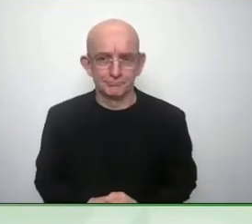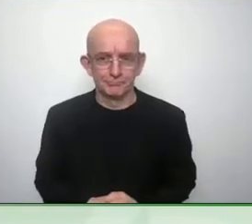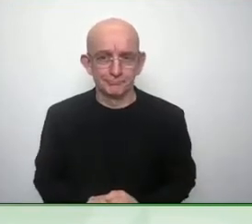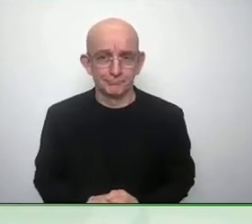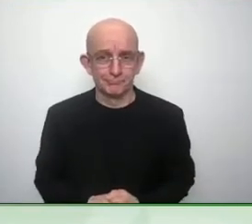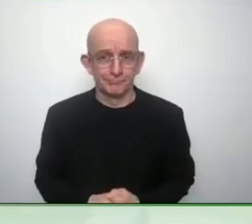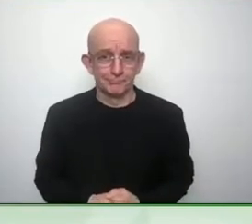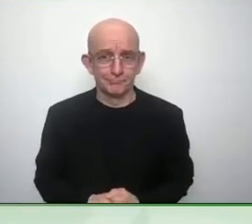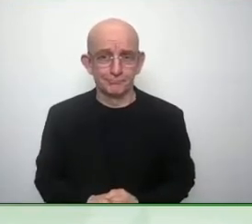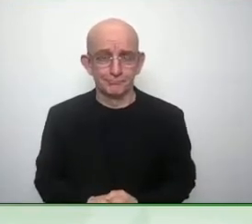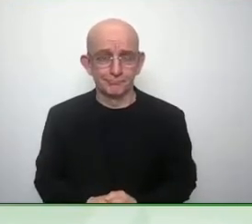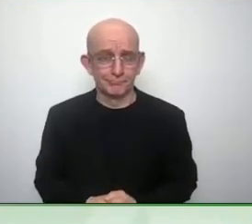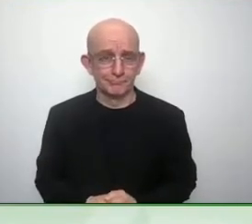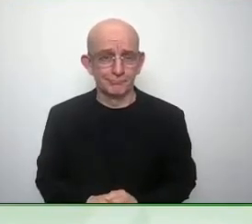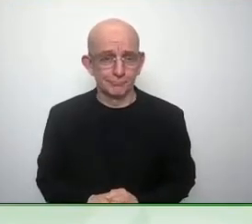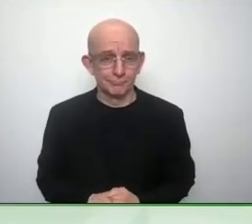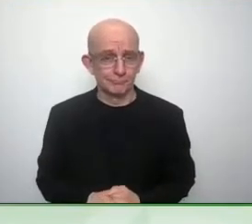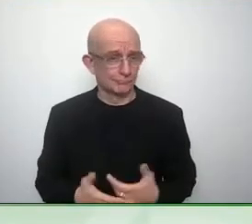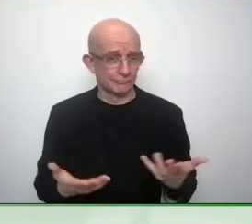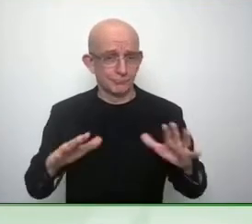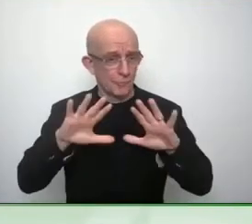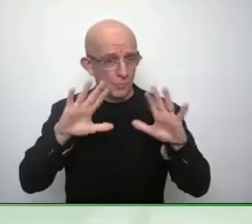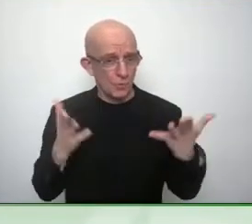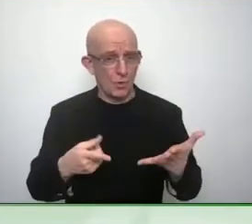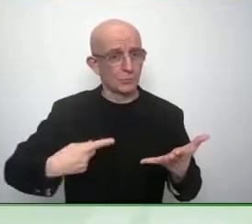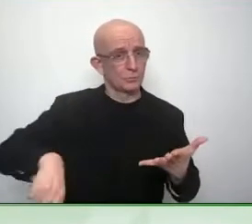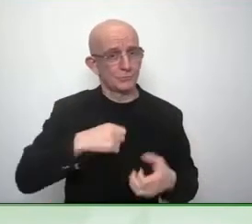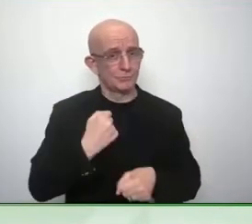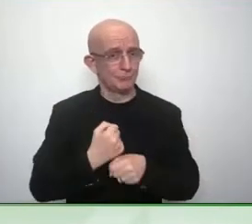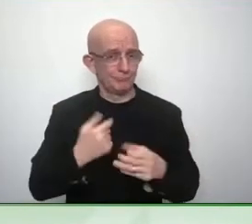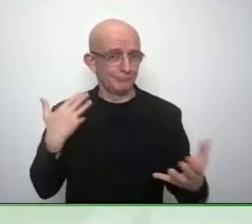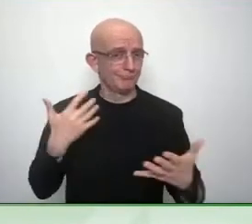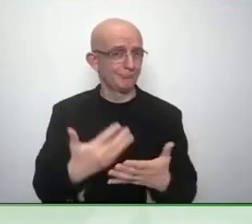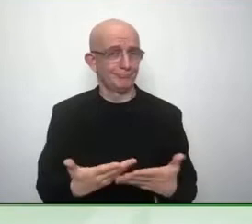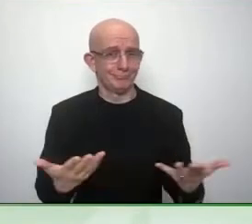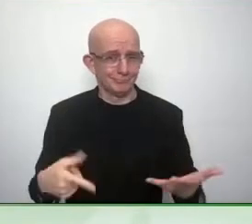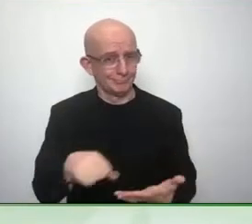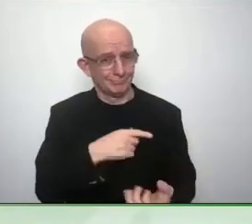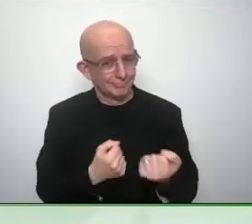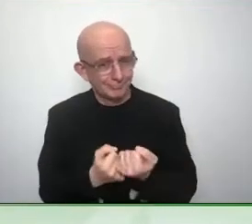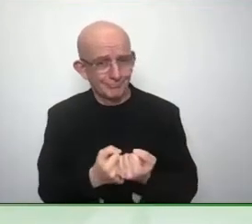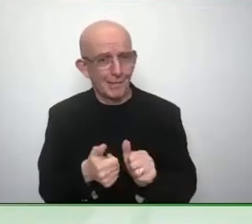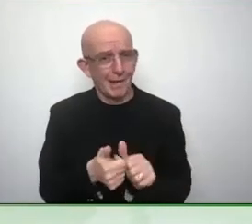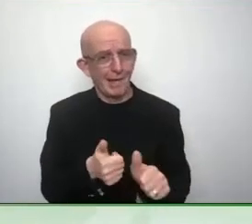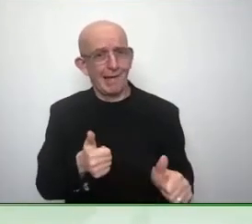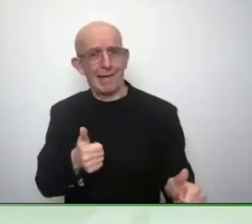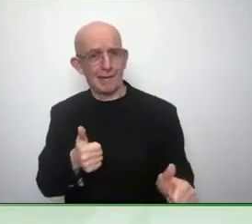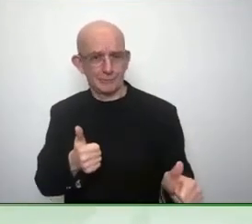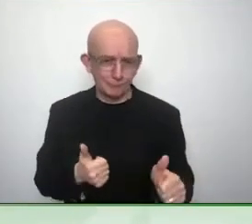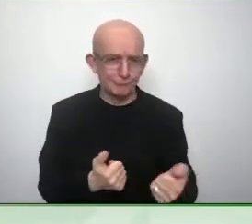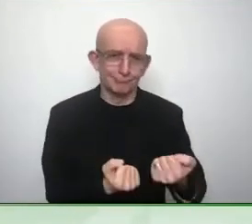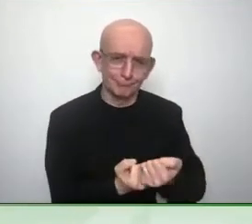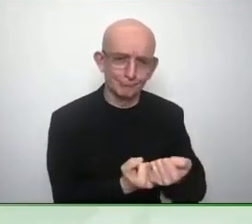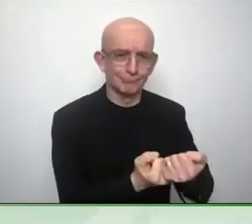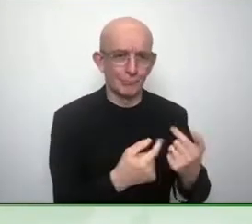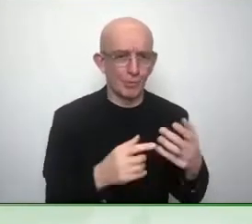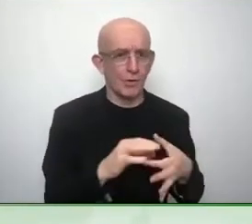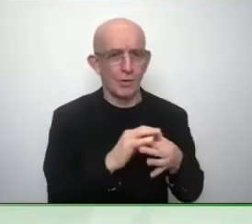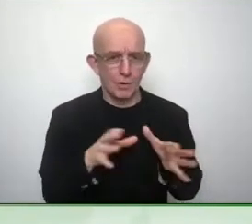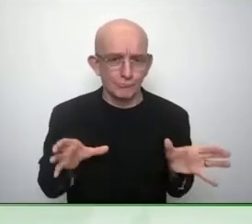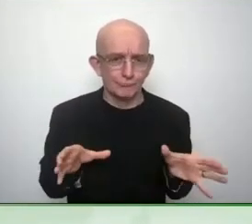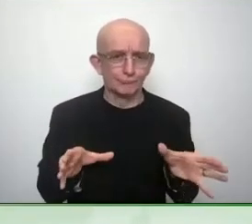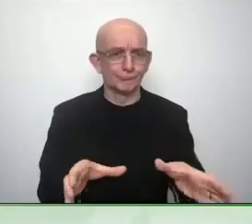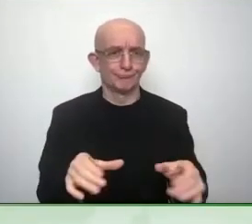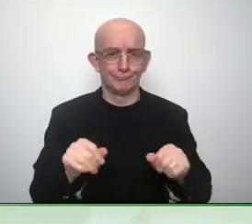entering this era of interconnectedness and collaboration and we